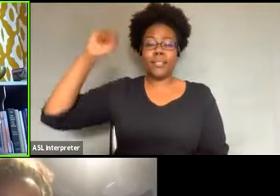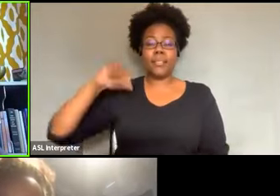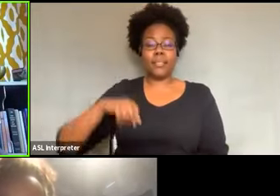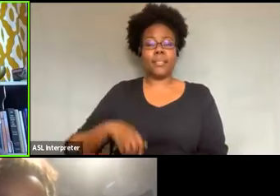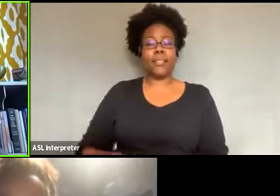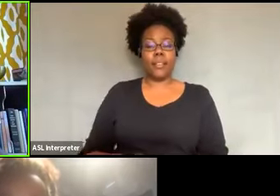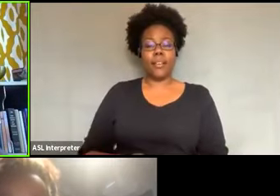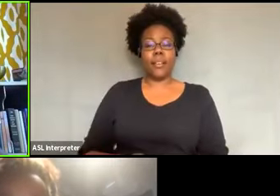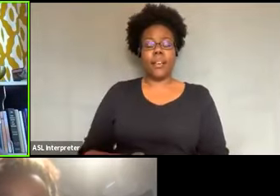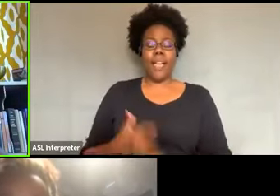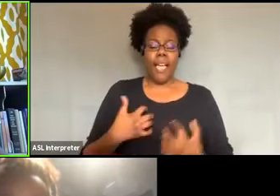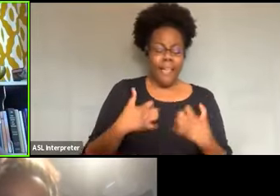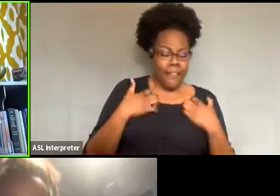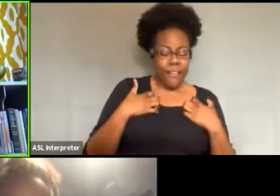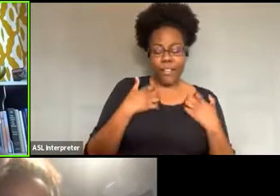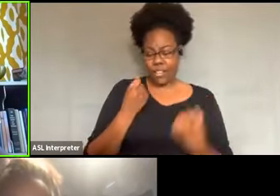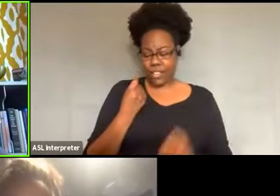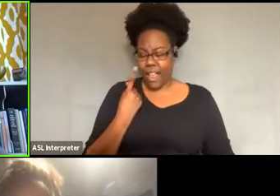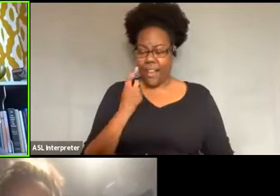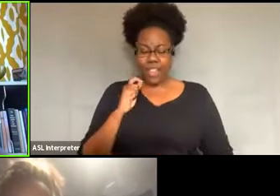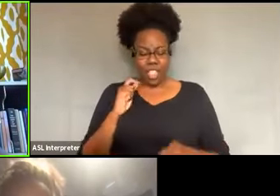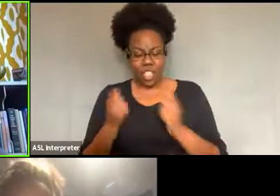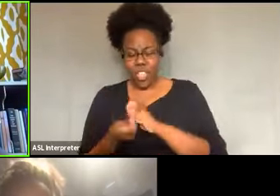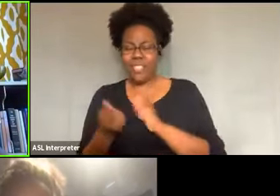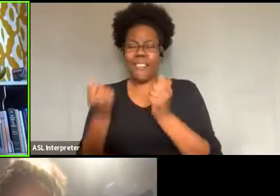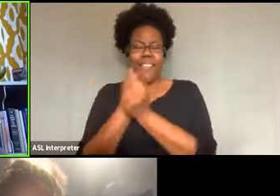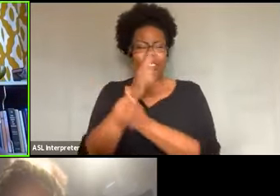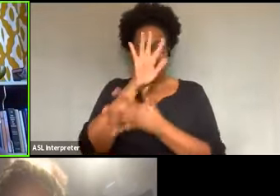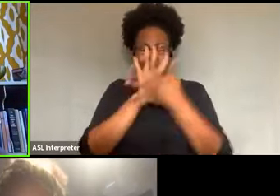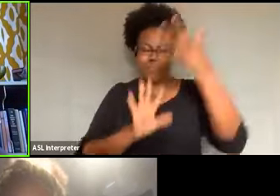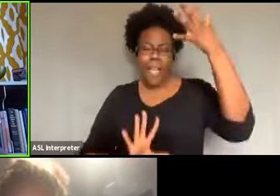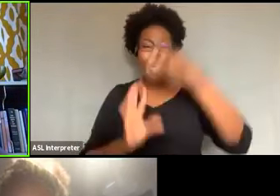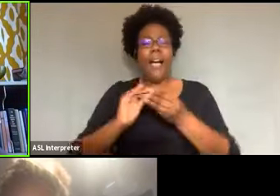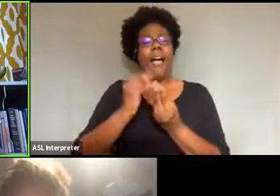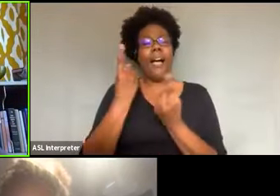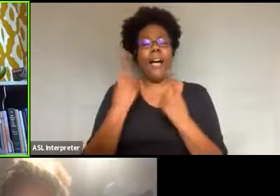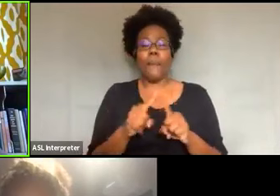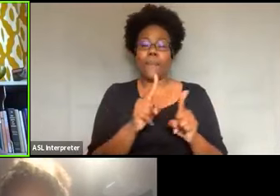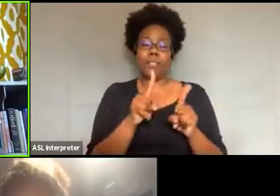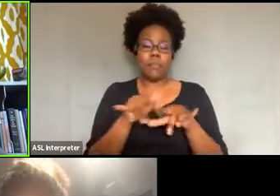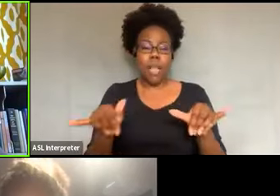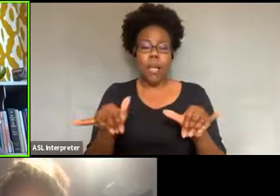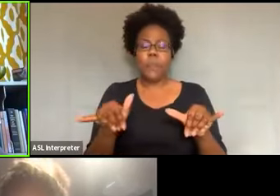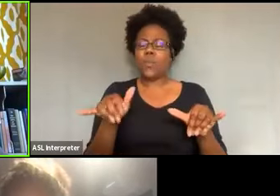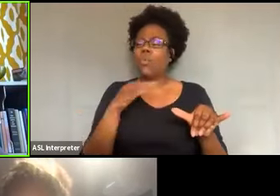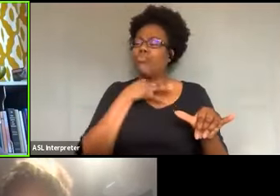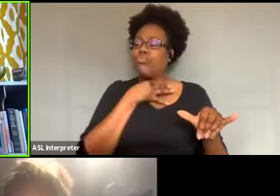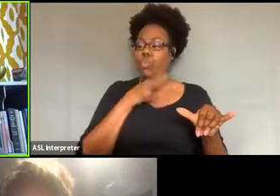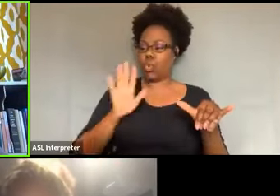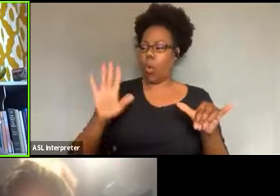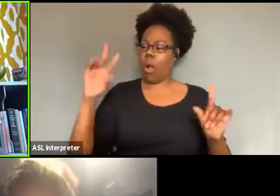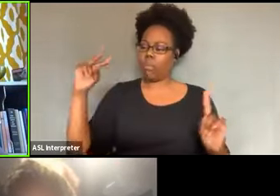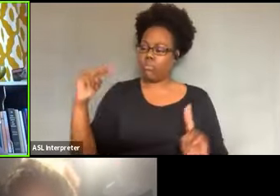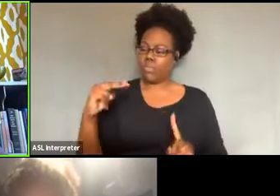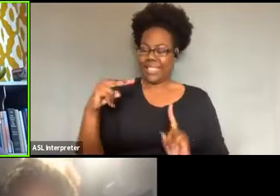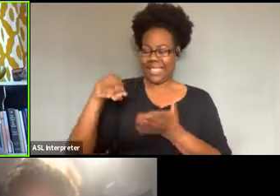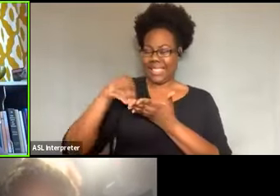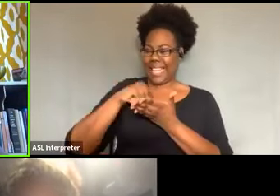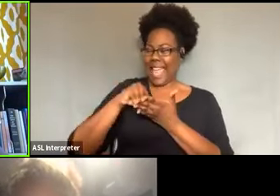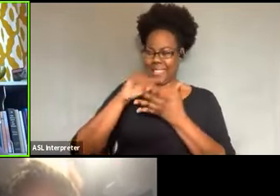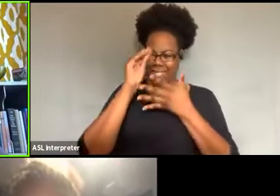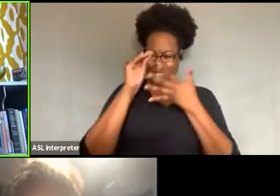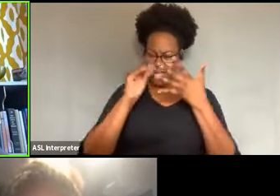understanding and change, and it's all happening. Where does dance fit into that for you? How does dance become, um,